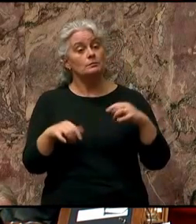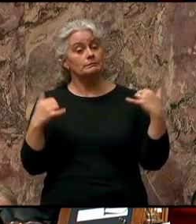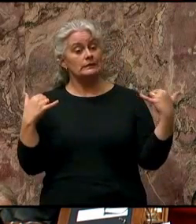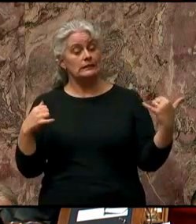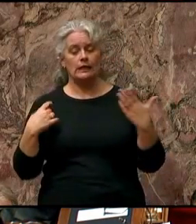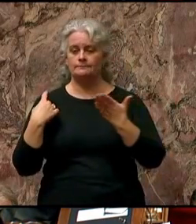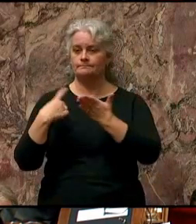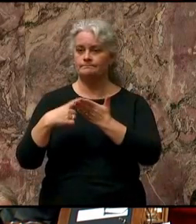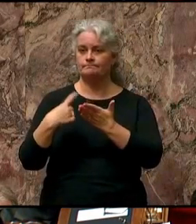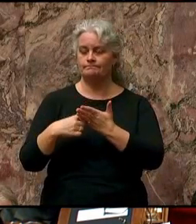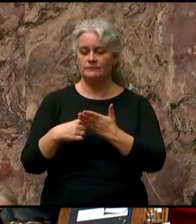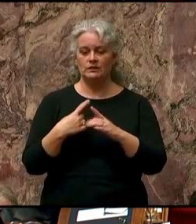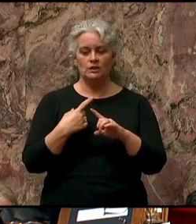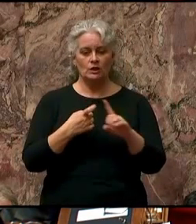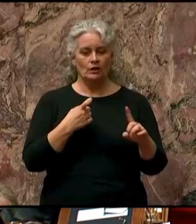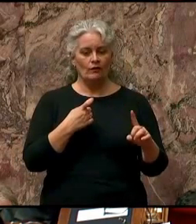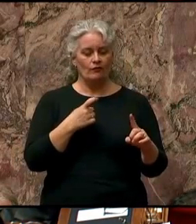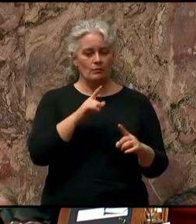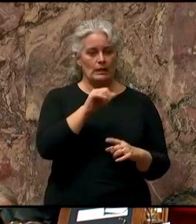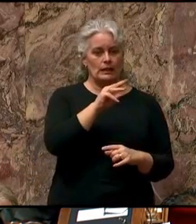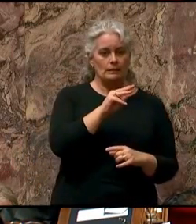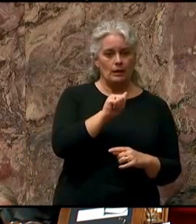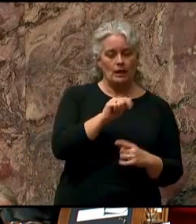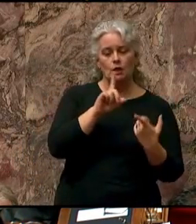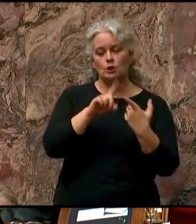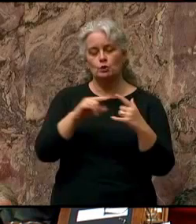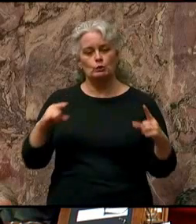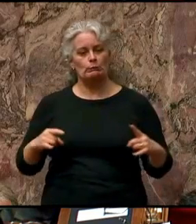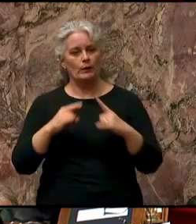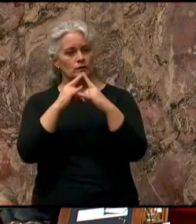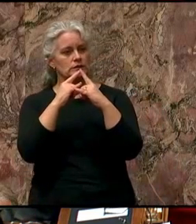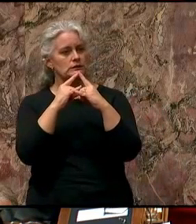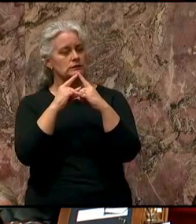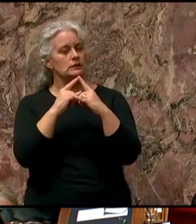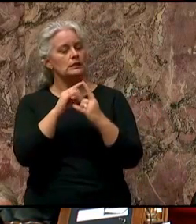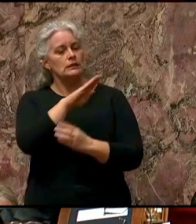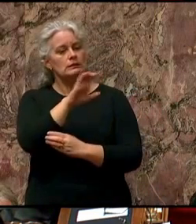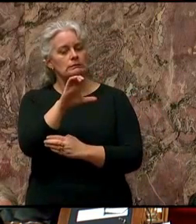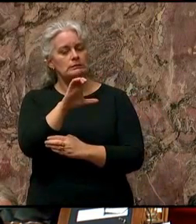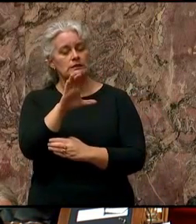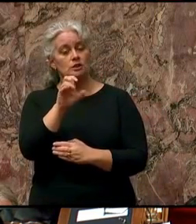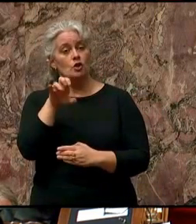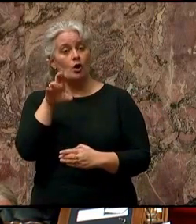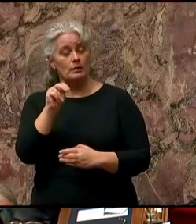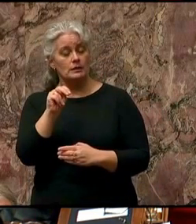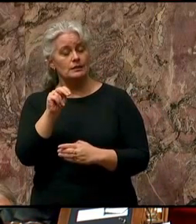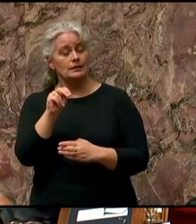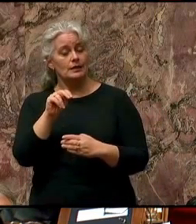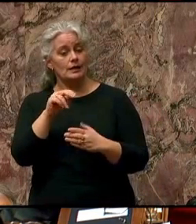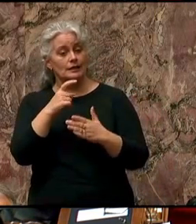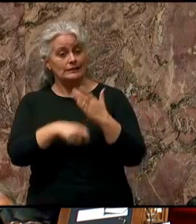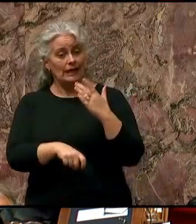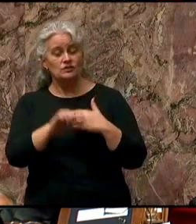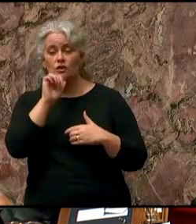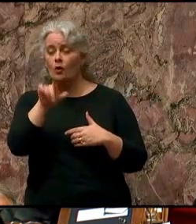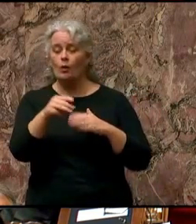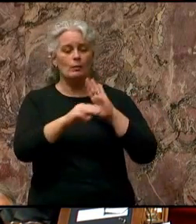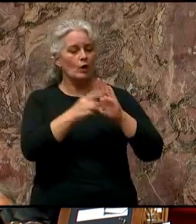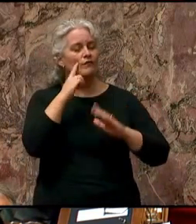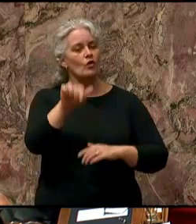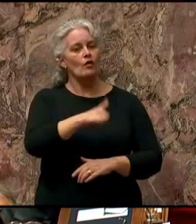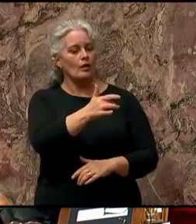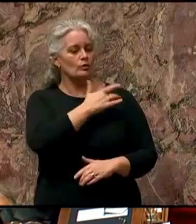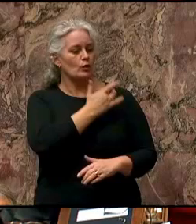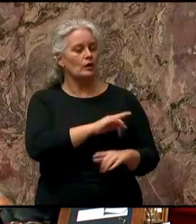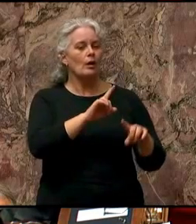discussions move from Lima to Paris, the BC carbon tax is a model not just for our fellow provinces, but